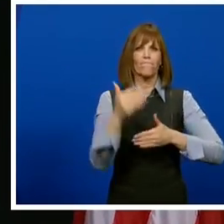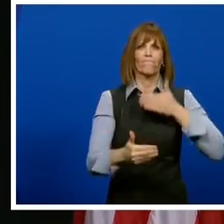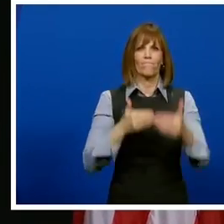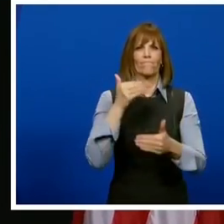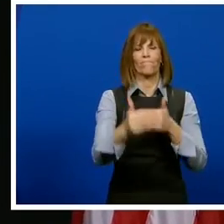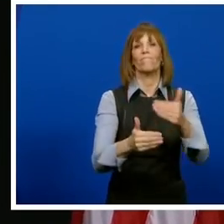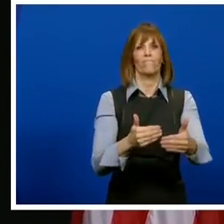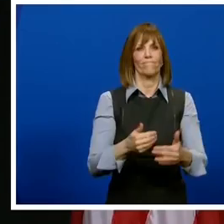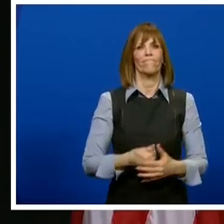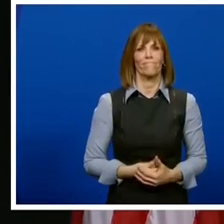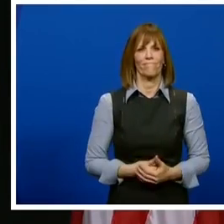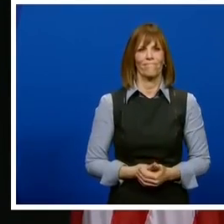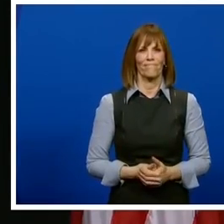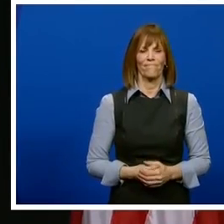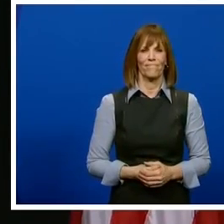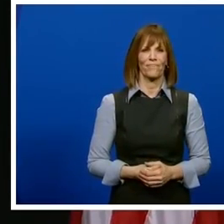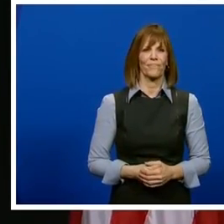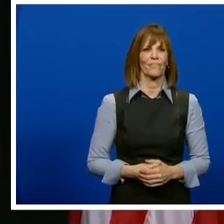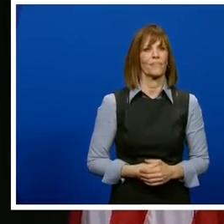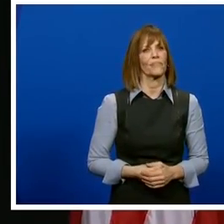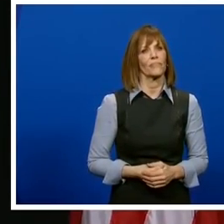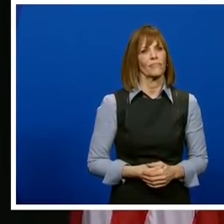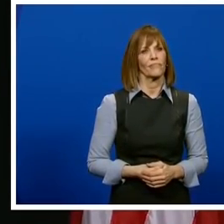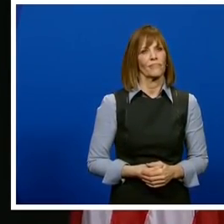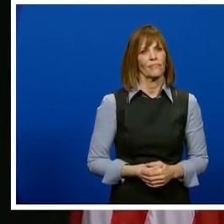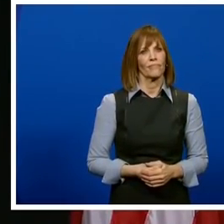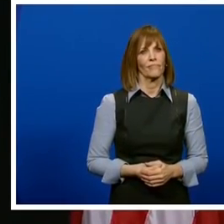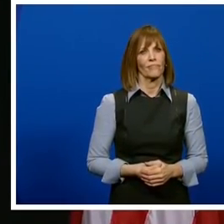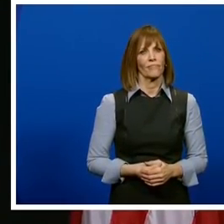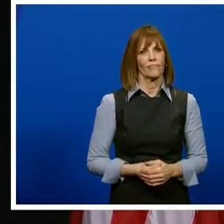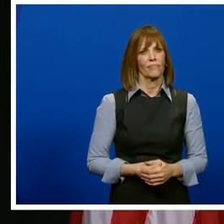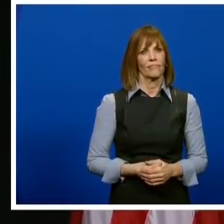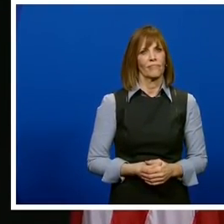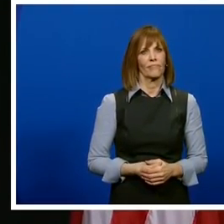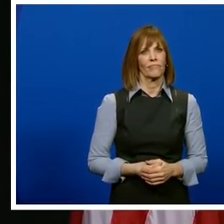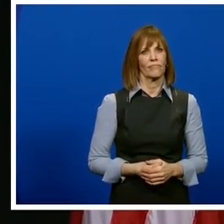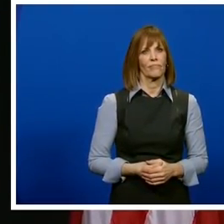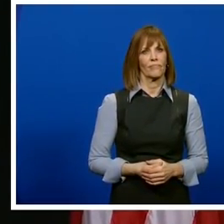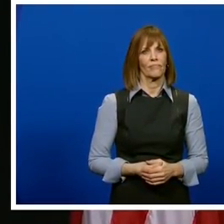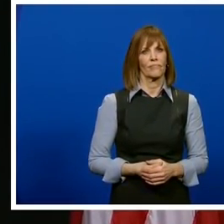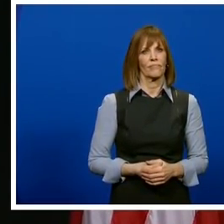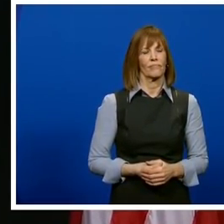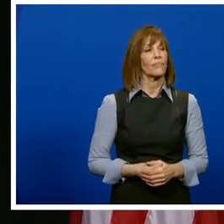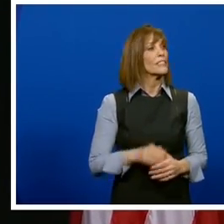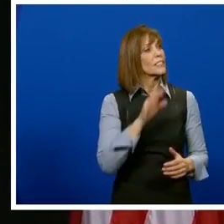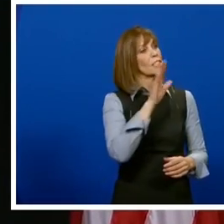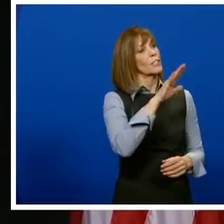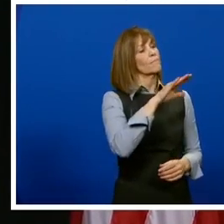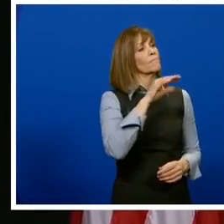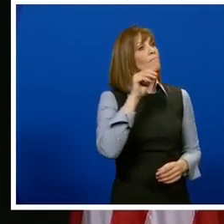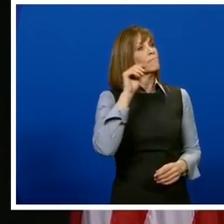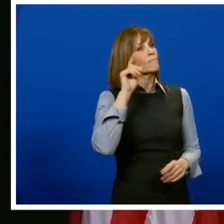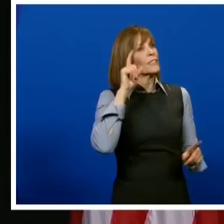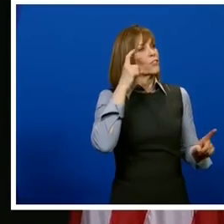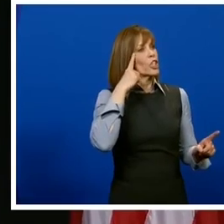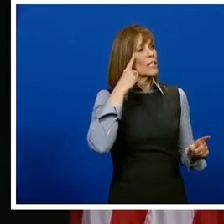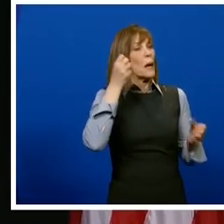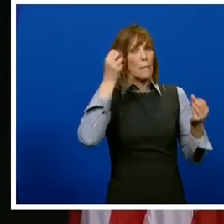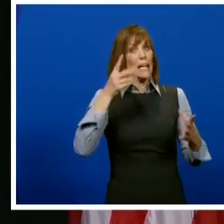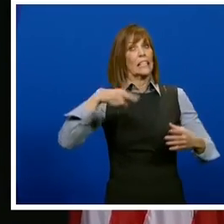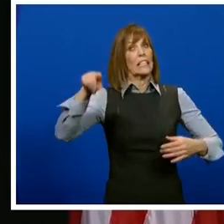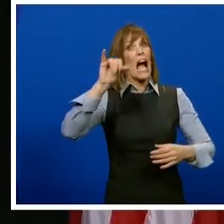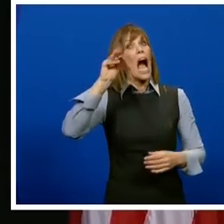through COVID-19. Governor, for those Iowans who morally oppose abortion and have